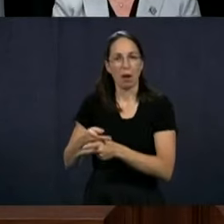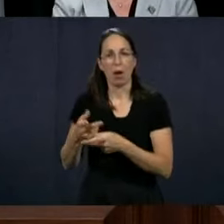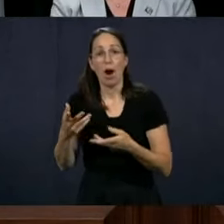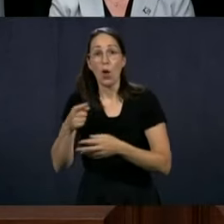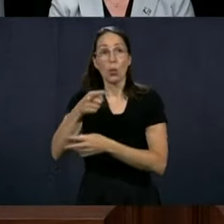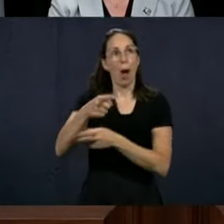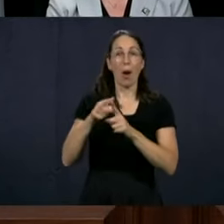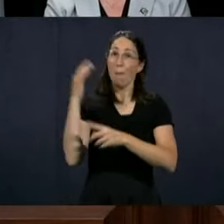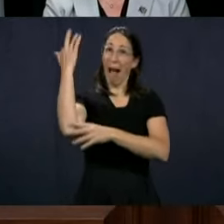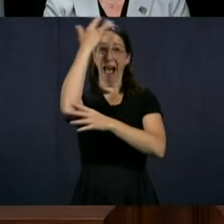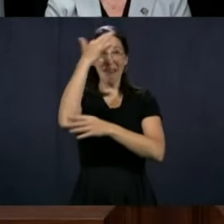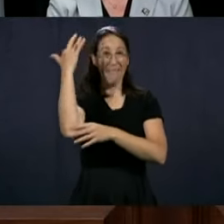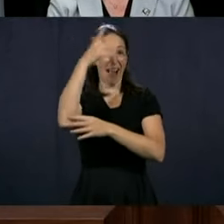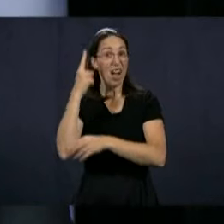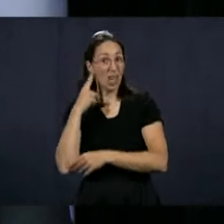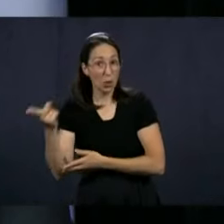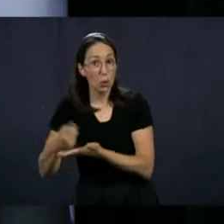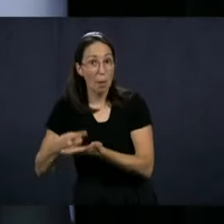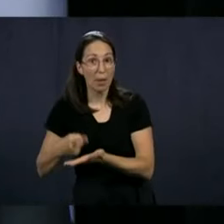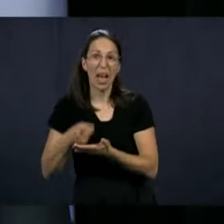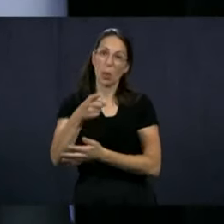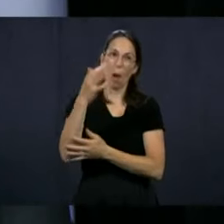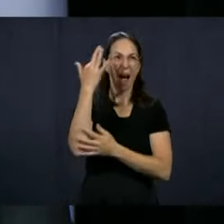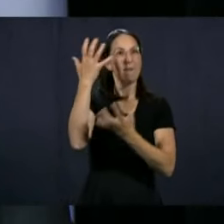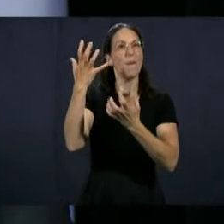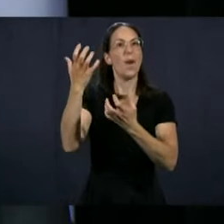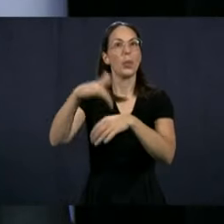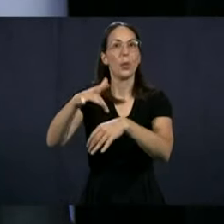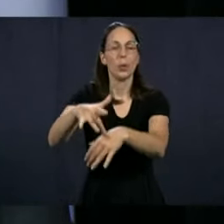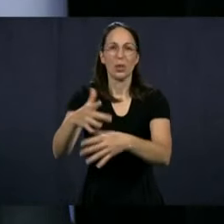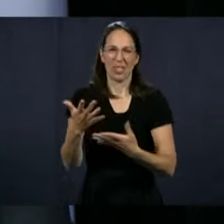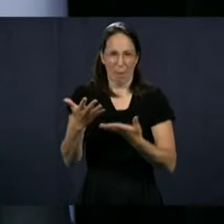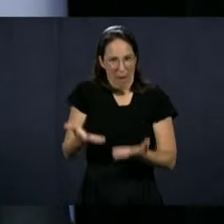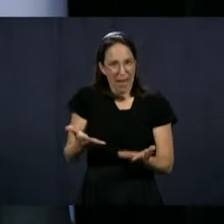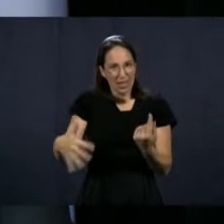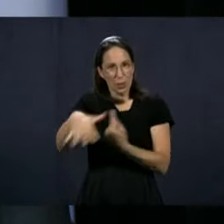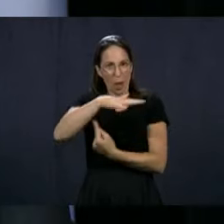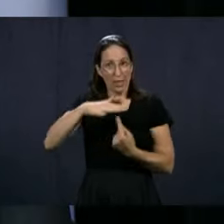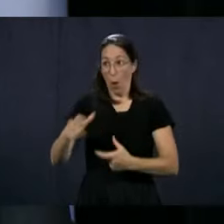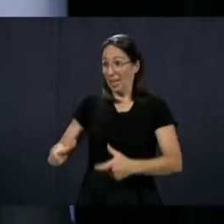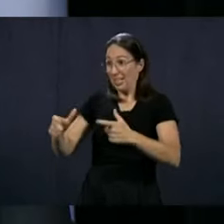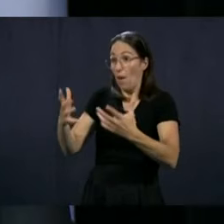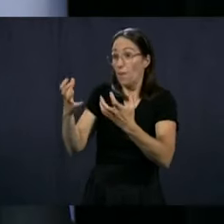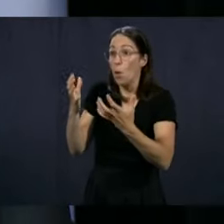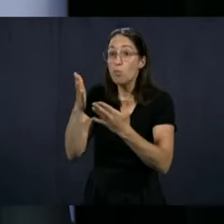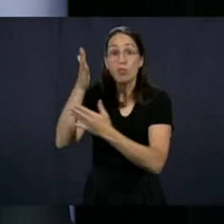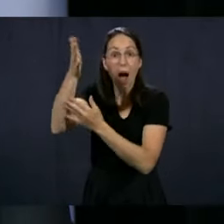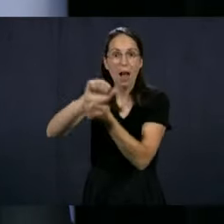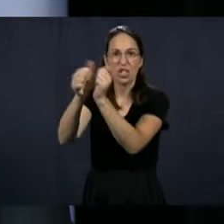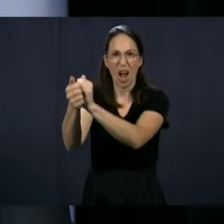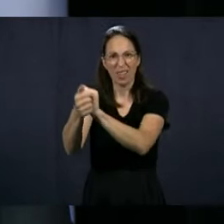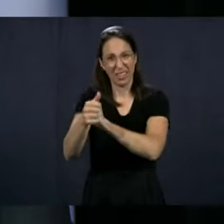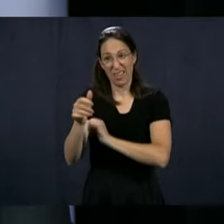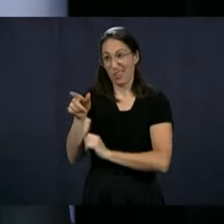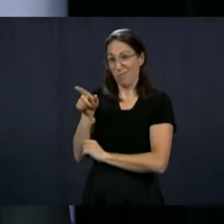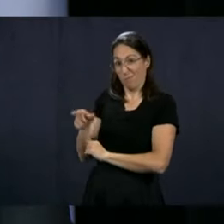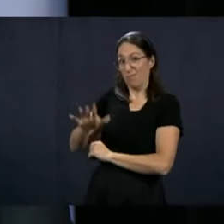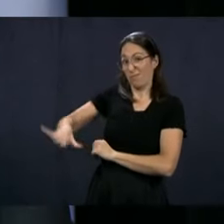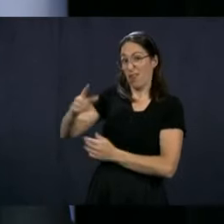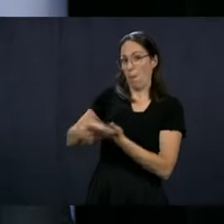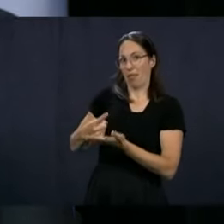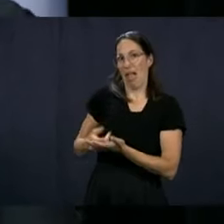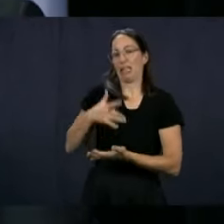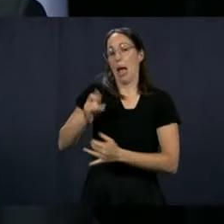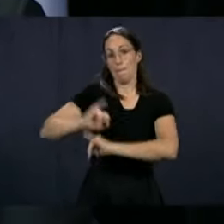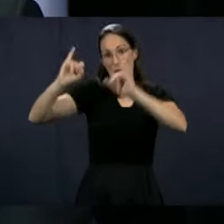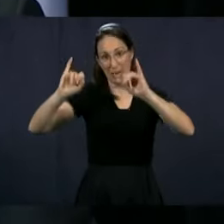are seeing the world through rose-colored glasses. You know, it's going to be almost impossible to find these people. What